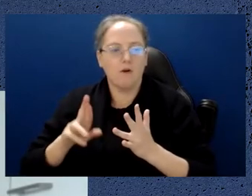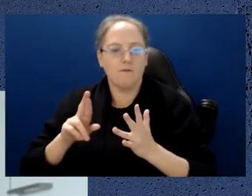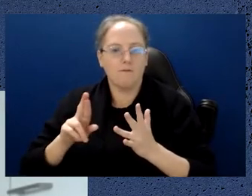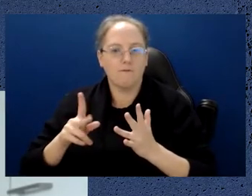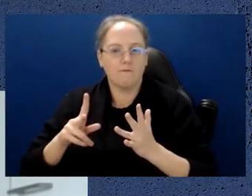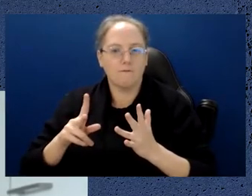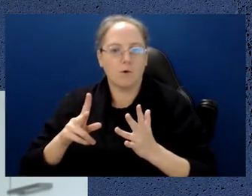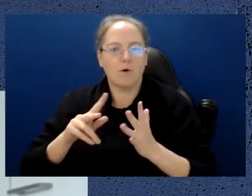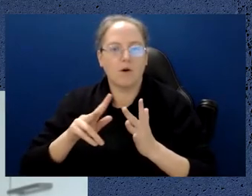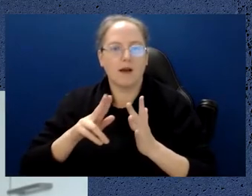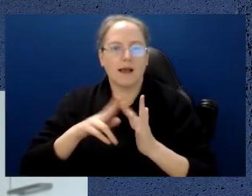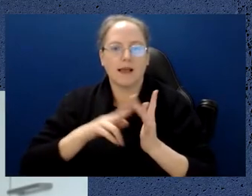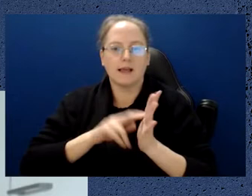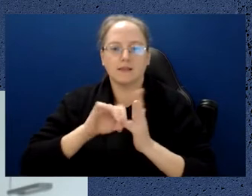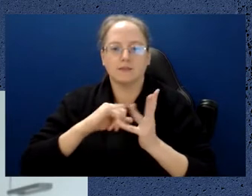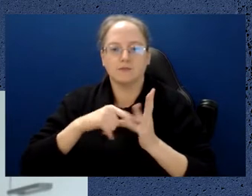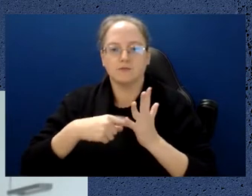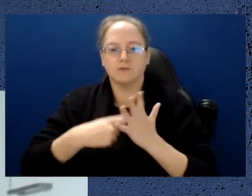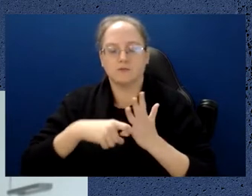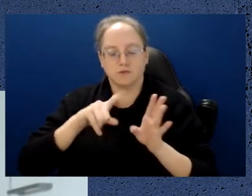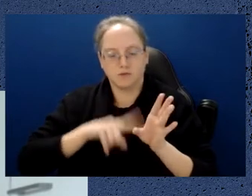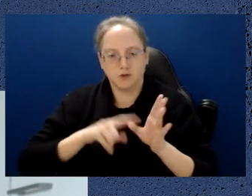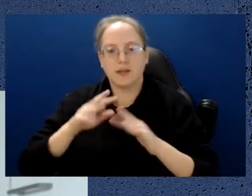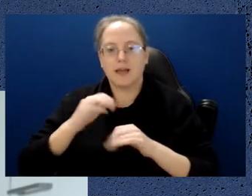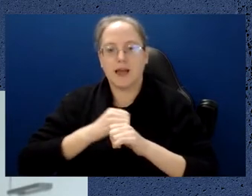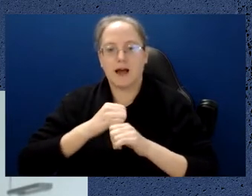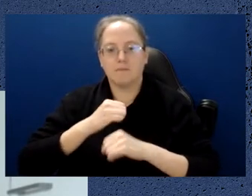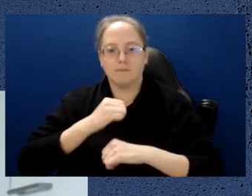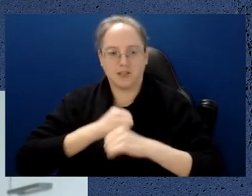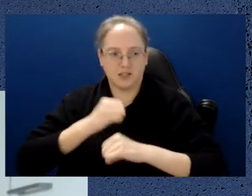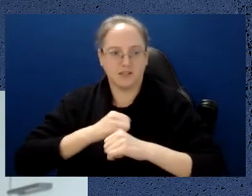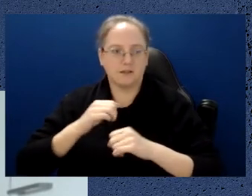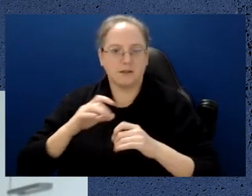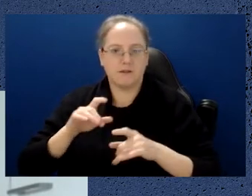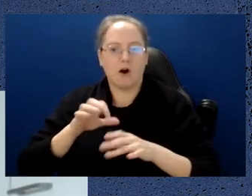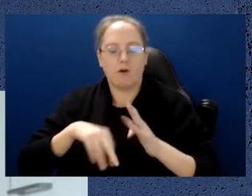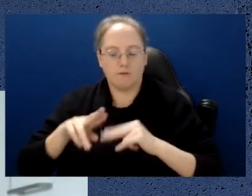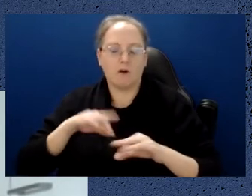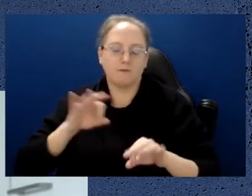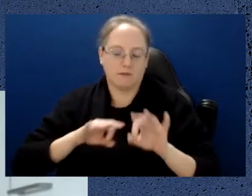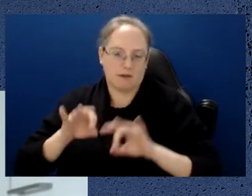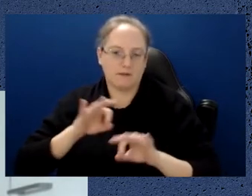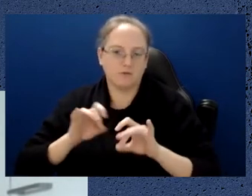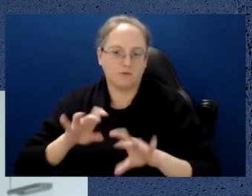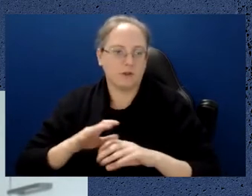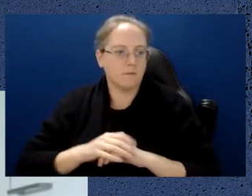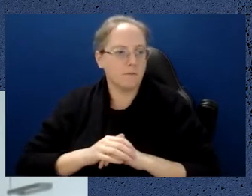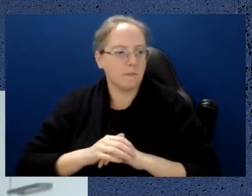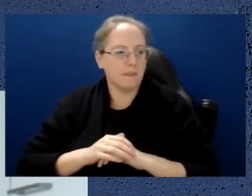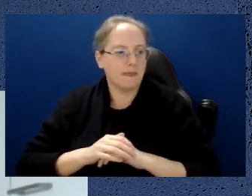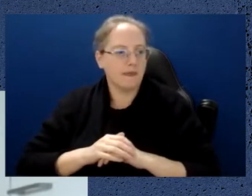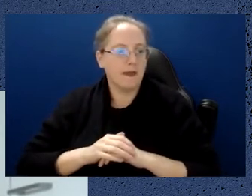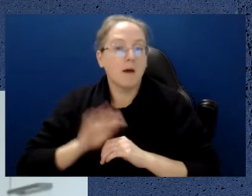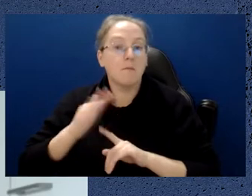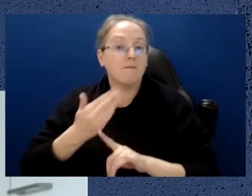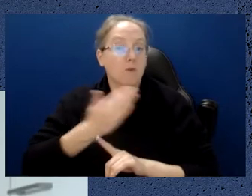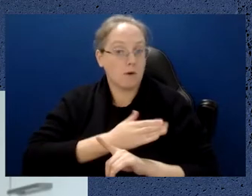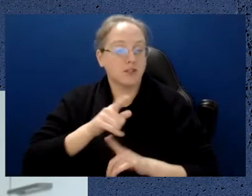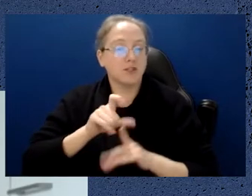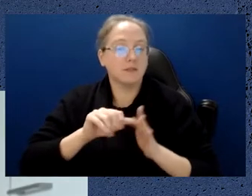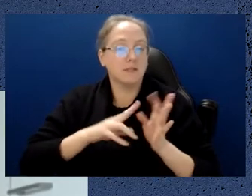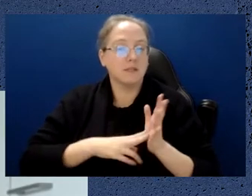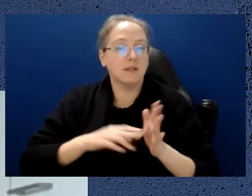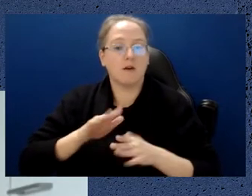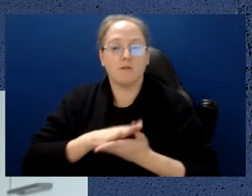Engineering Industry Innovation and Science Australia and others. Prior to joining CSIRO, Eleanor was Dean of the College of